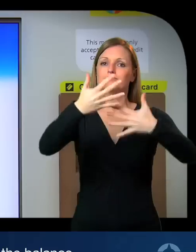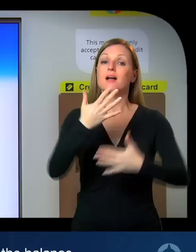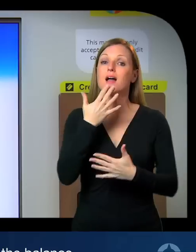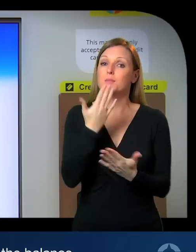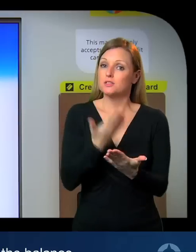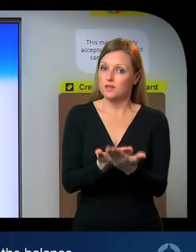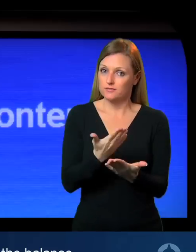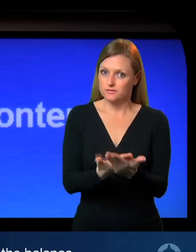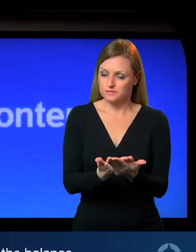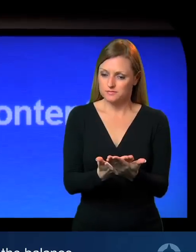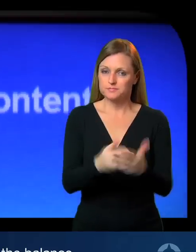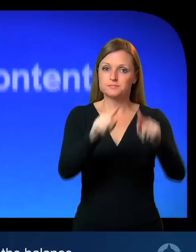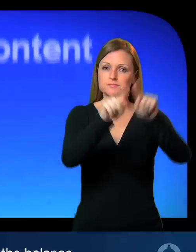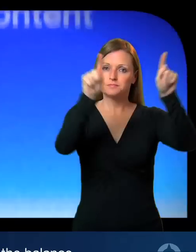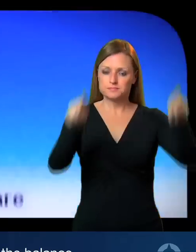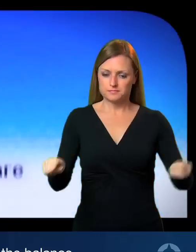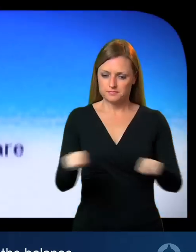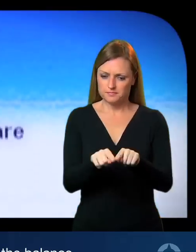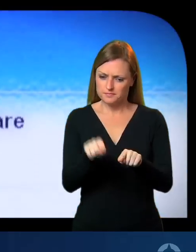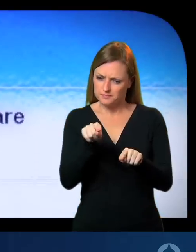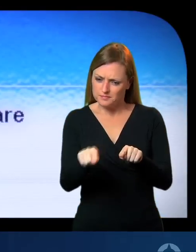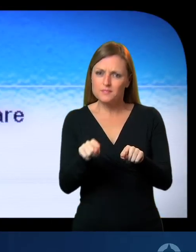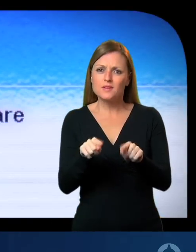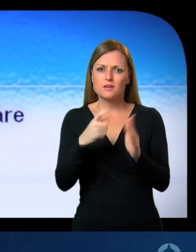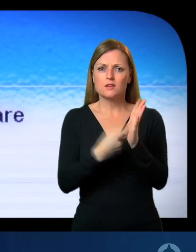The screen automatically displays the balance.